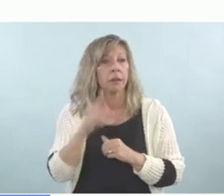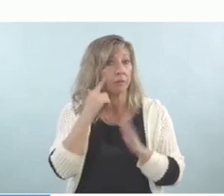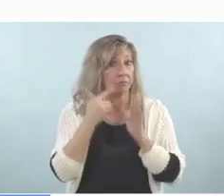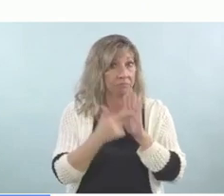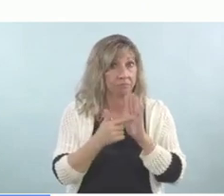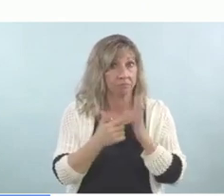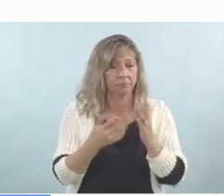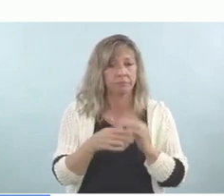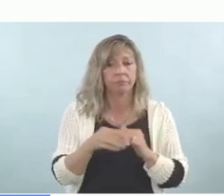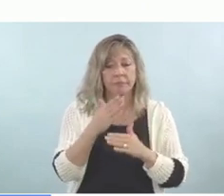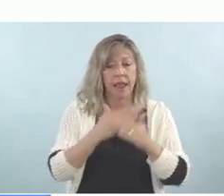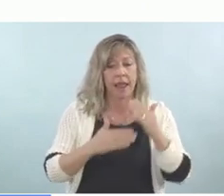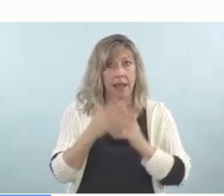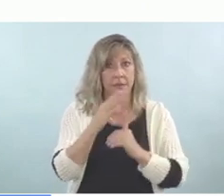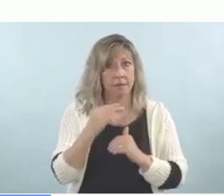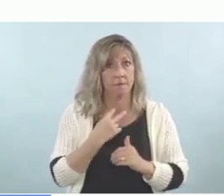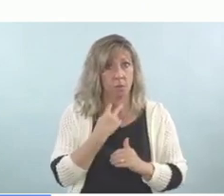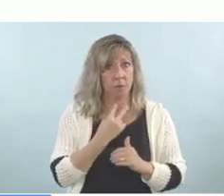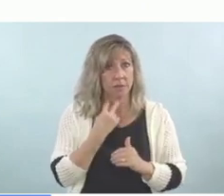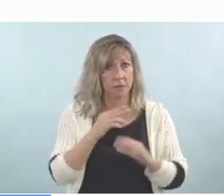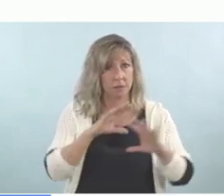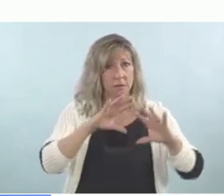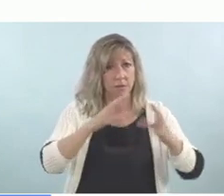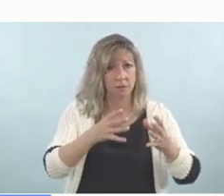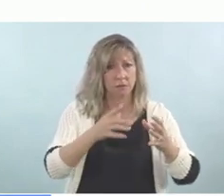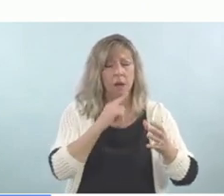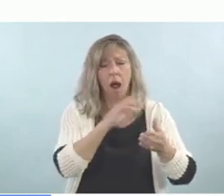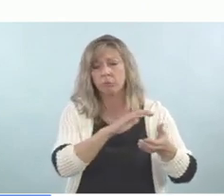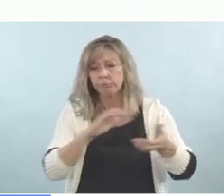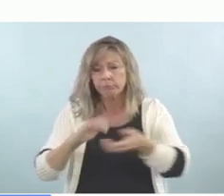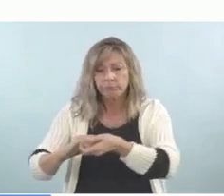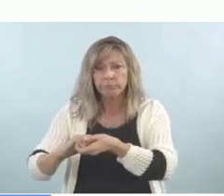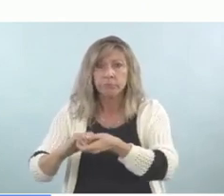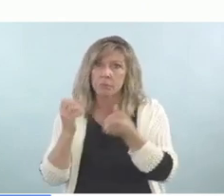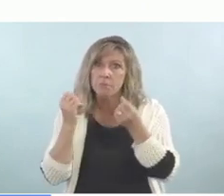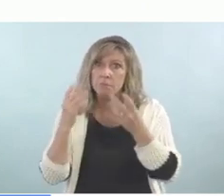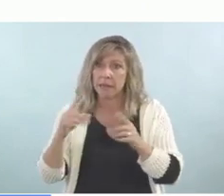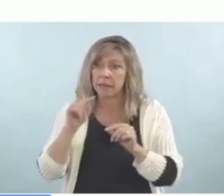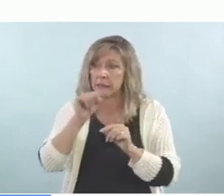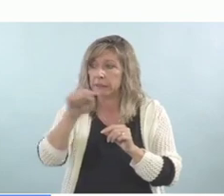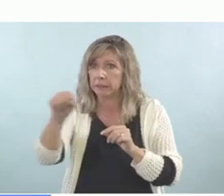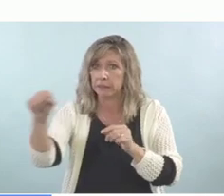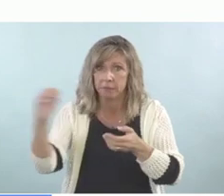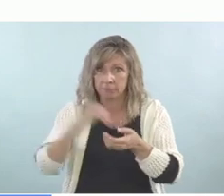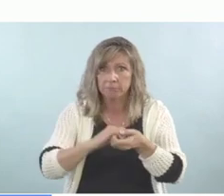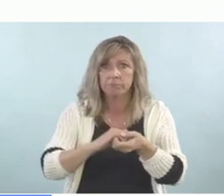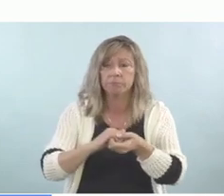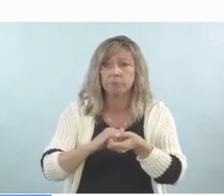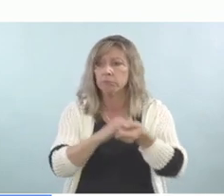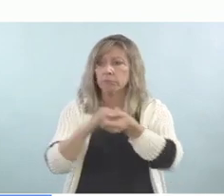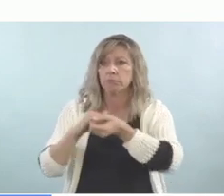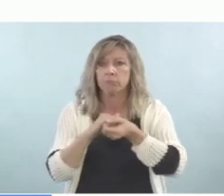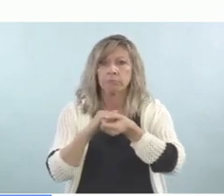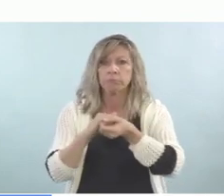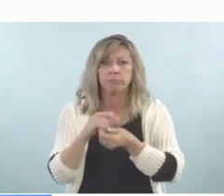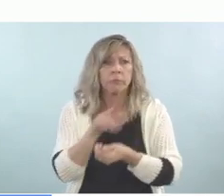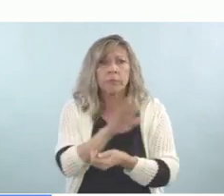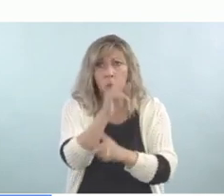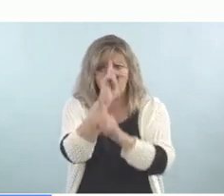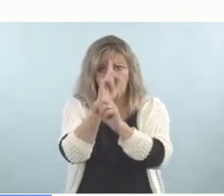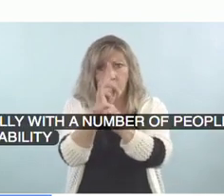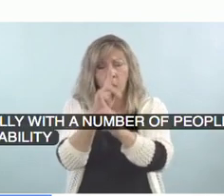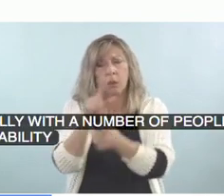with, um, with really with the whole, with a number of people have been trying to, they've been trying to reduce vulnerability by,